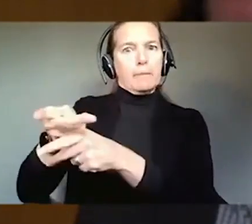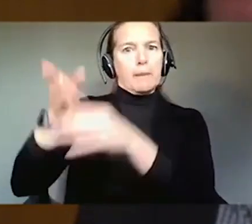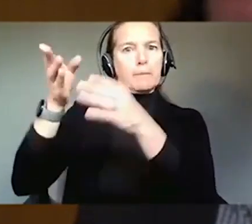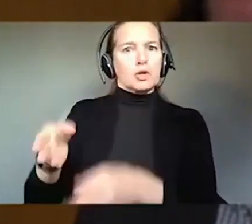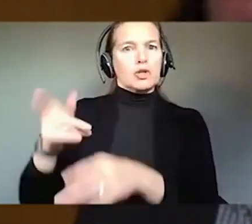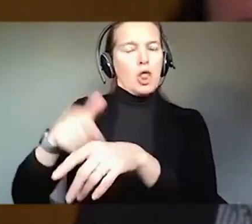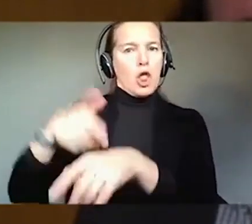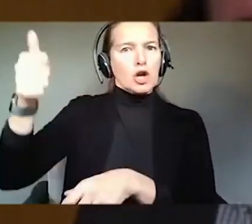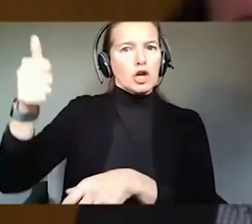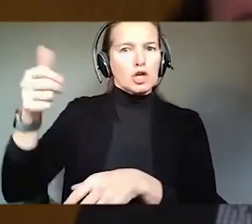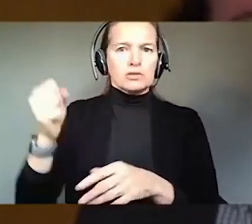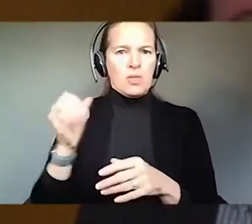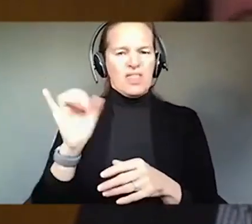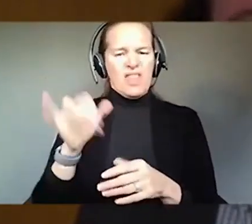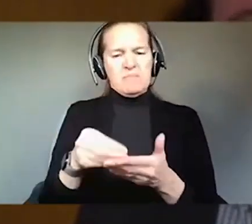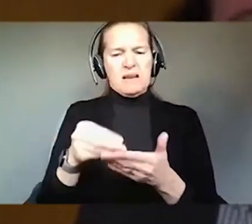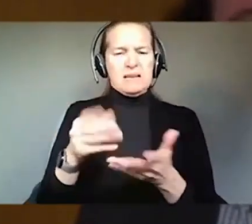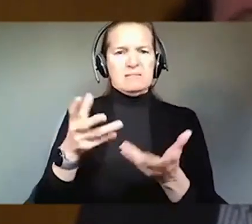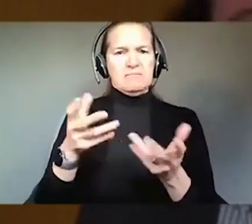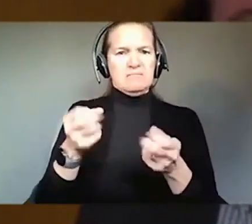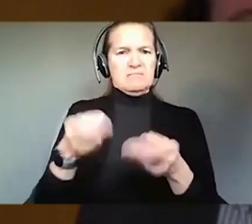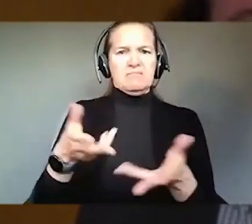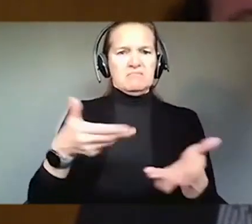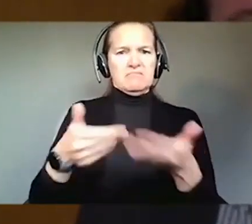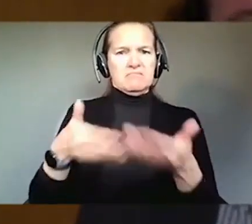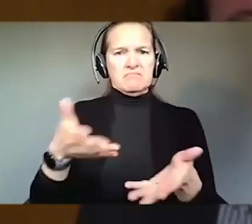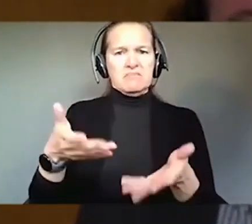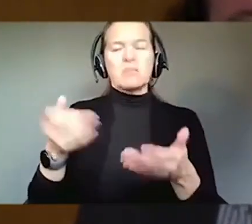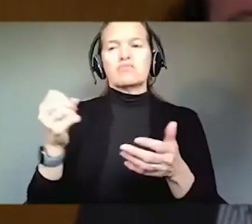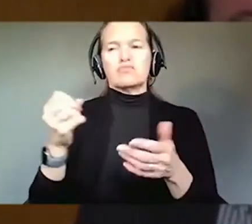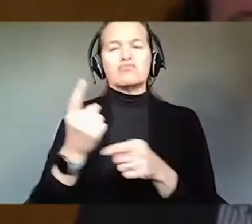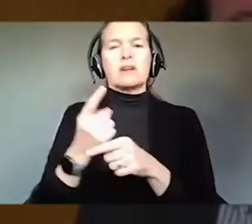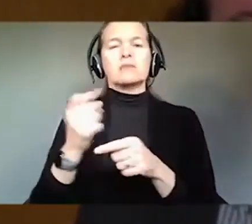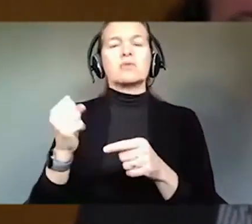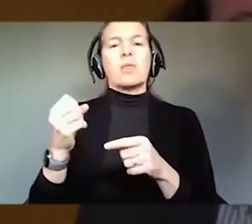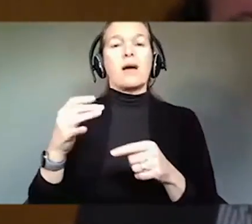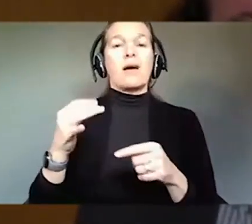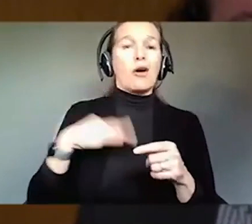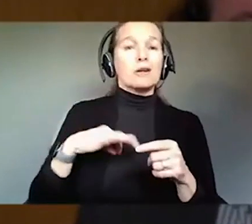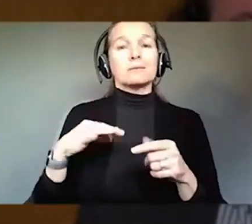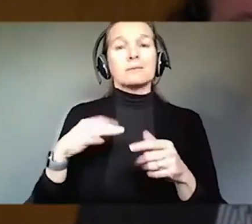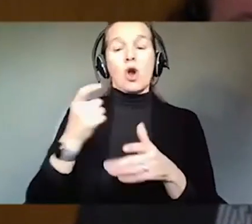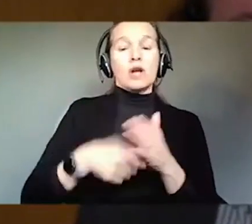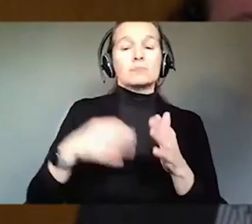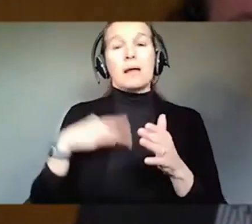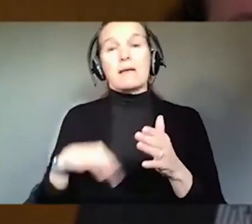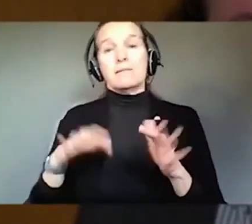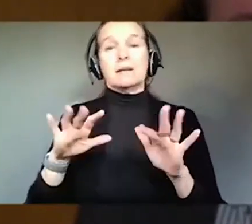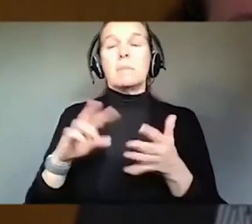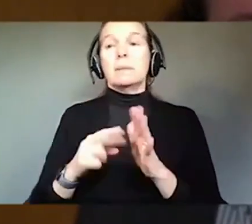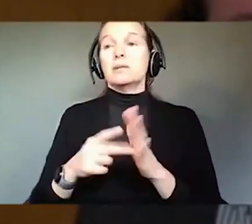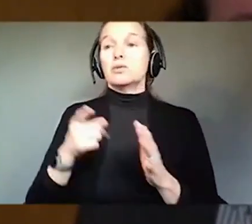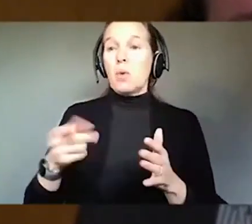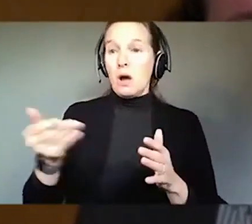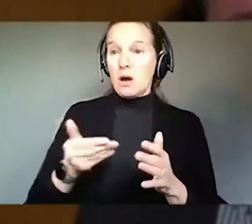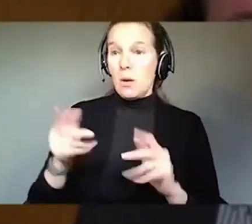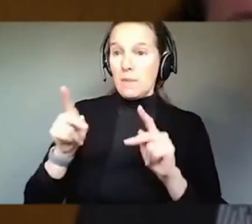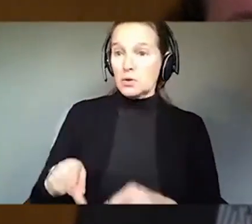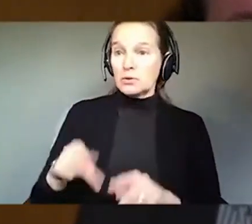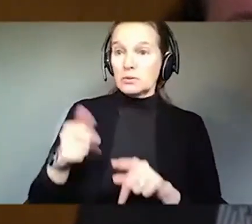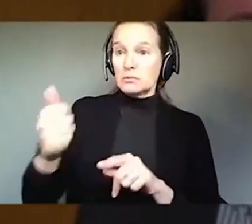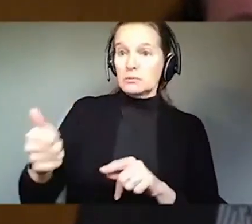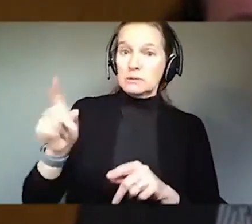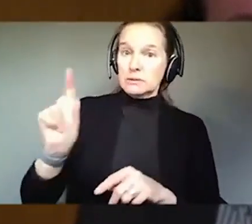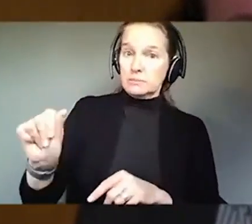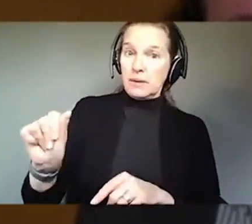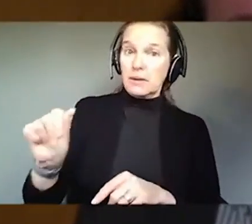fair statement, right? Yes, sir. Yeah. So, actually the cost benefit trade-off here for employers is when you hire people with disabilities who are going to, you're going to be able to